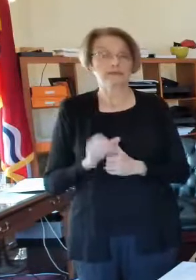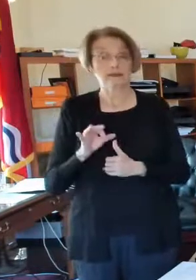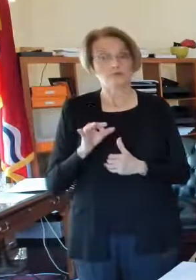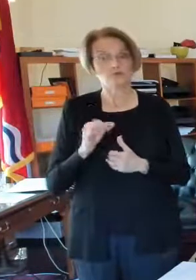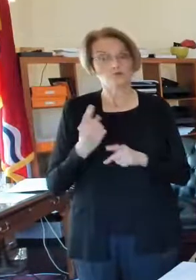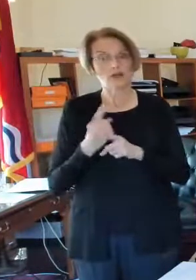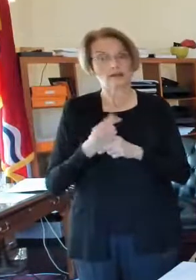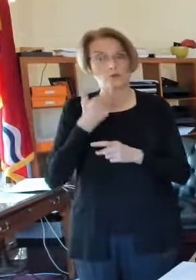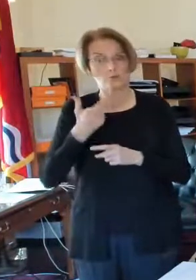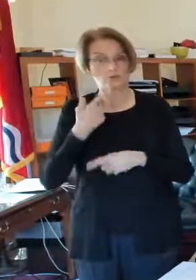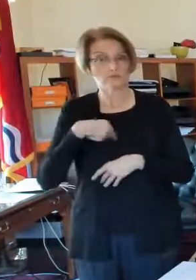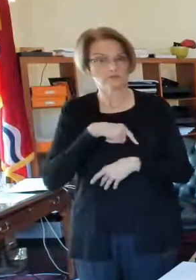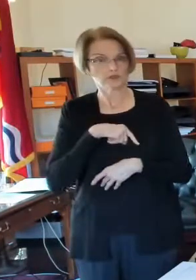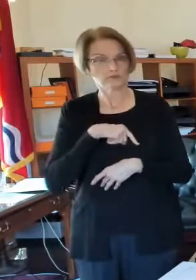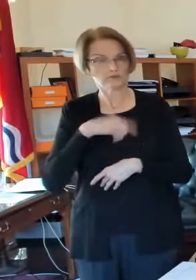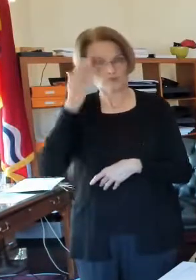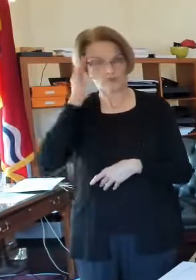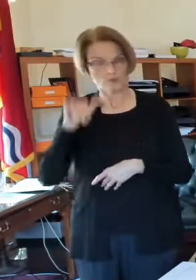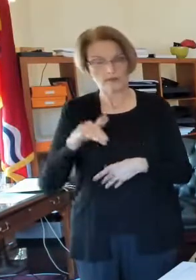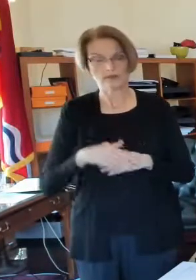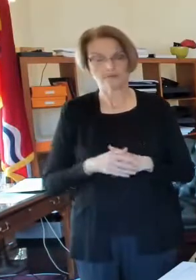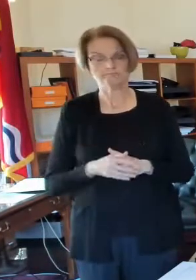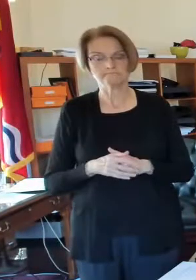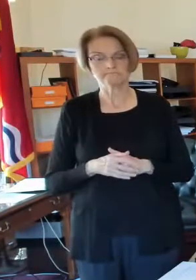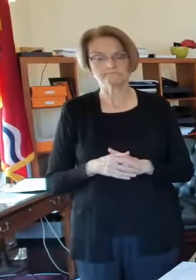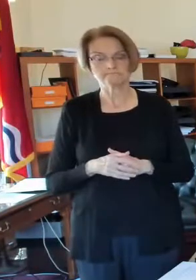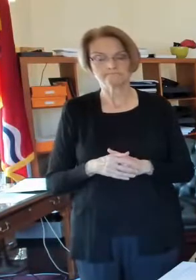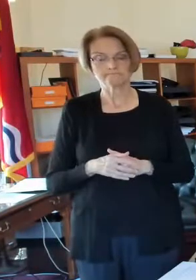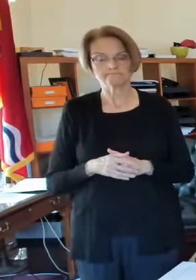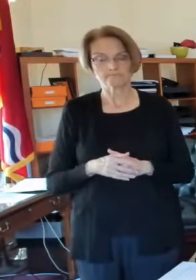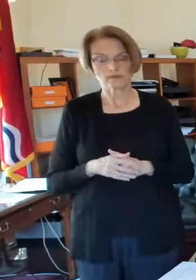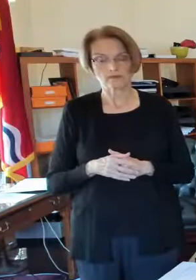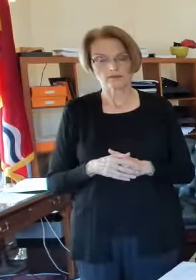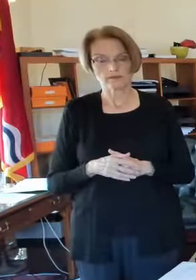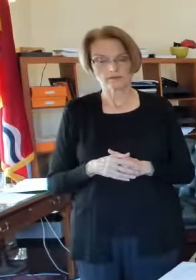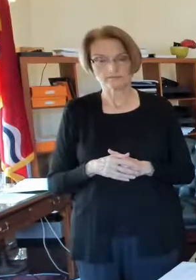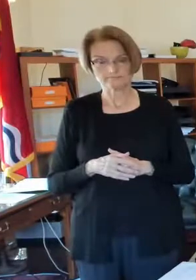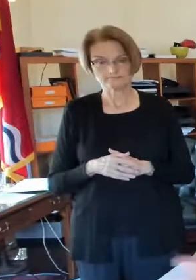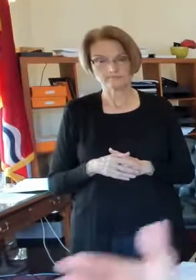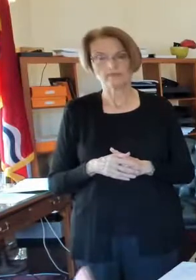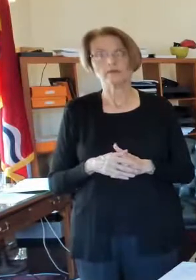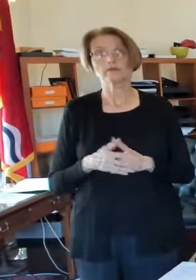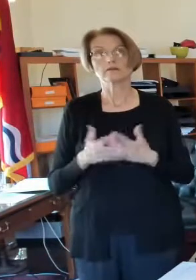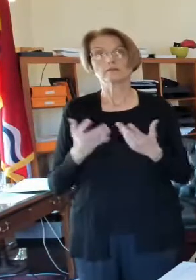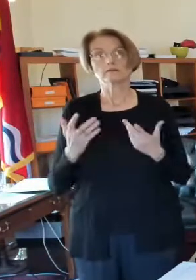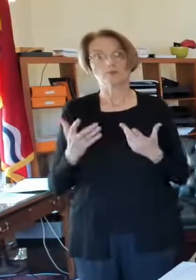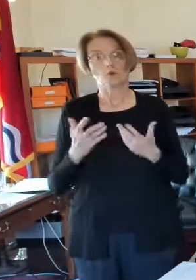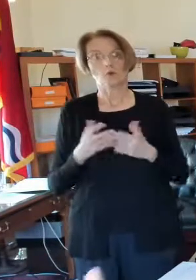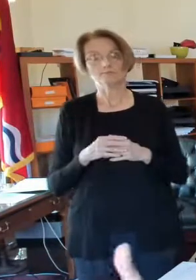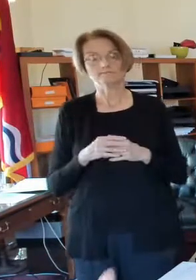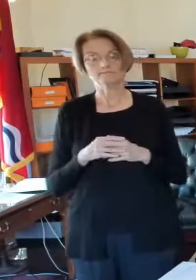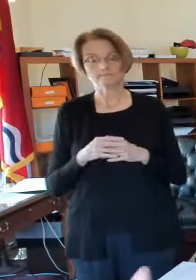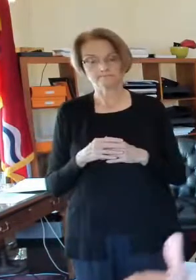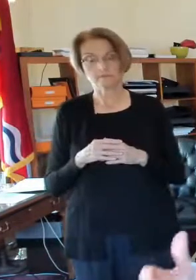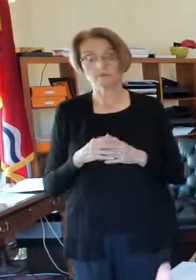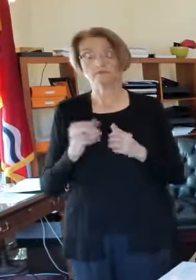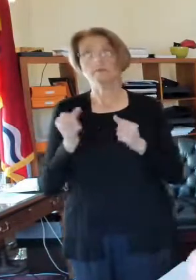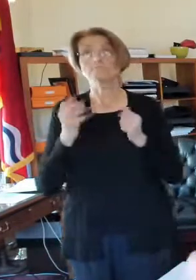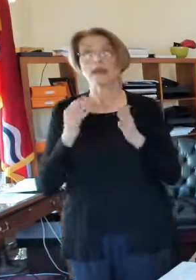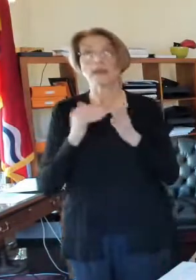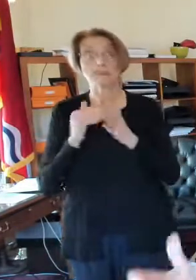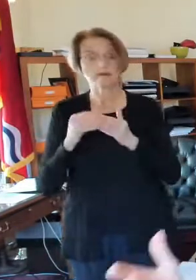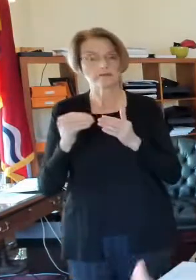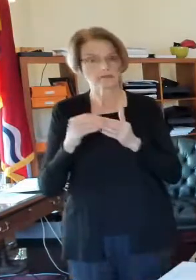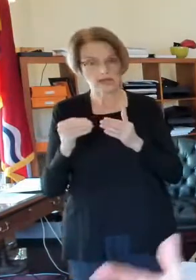viewer, you know this, but we have either spent or will be spending millions and